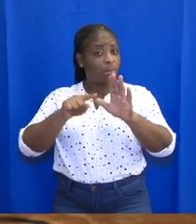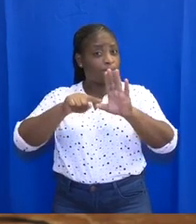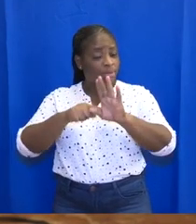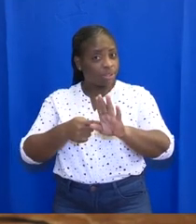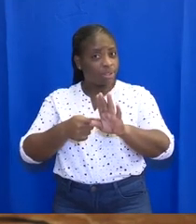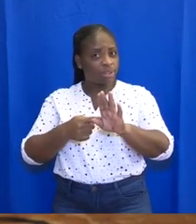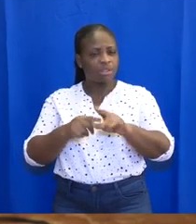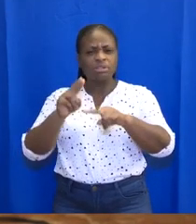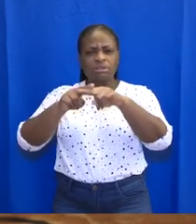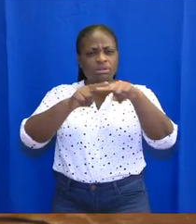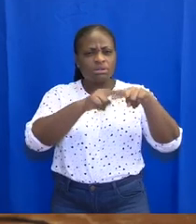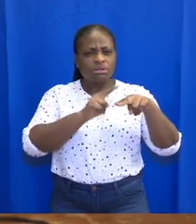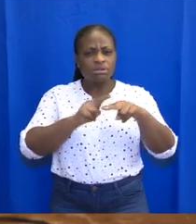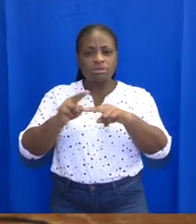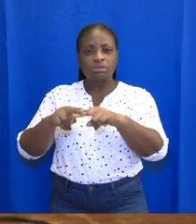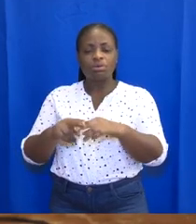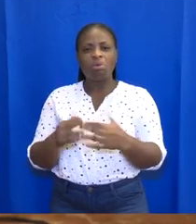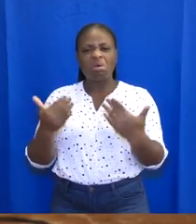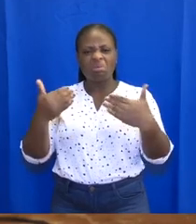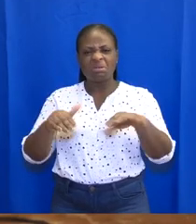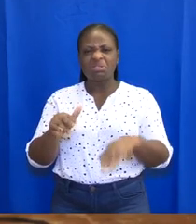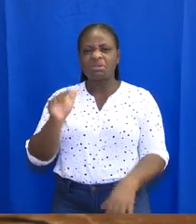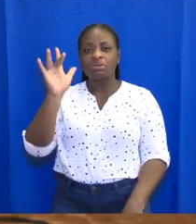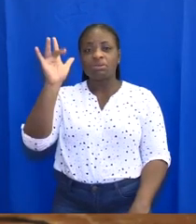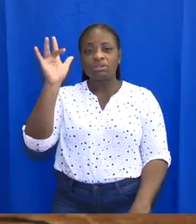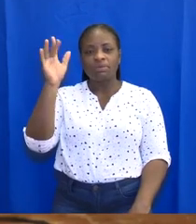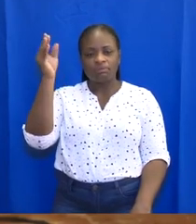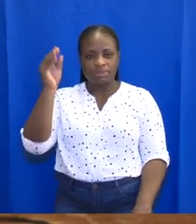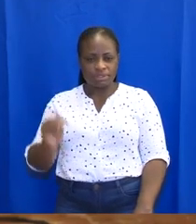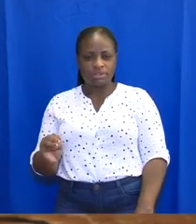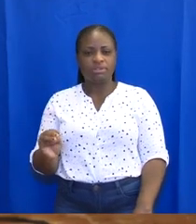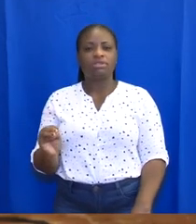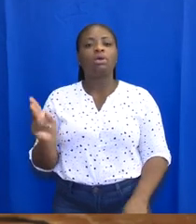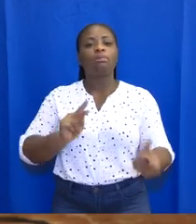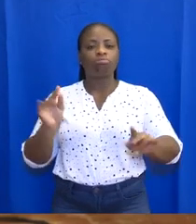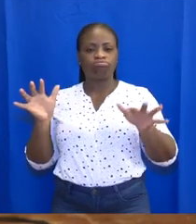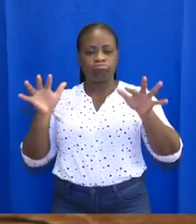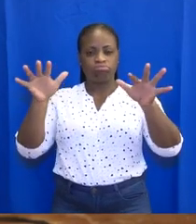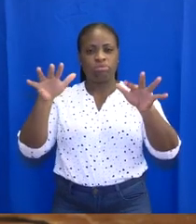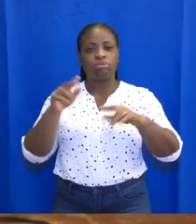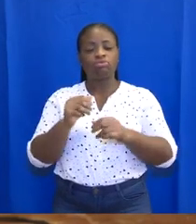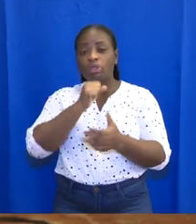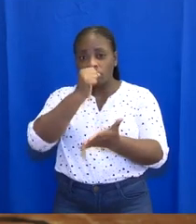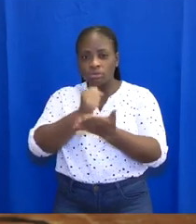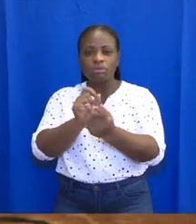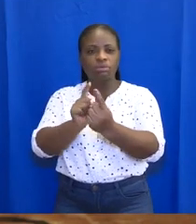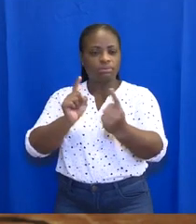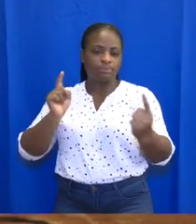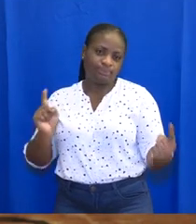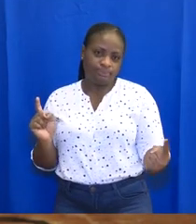seating at all stadia will be limited to 25% capacity to ensure social distancing.